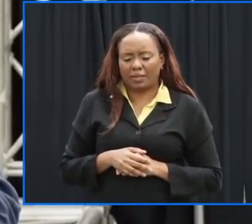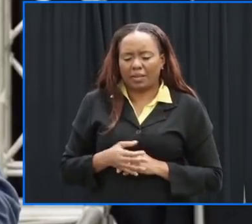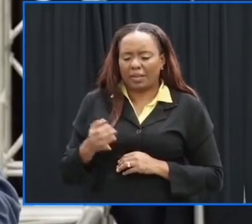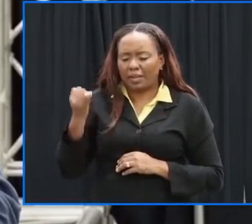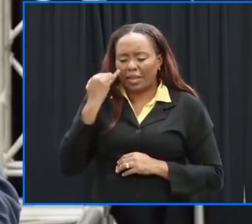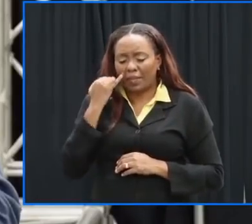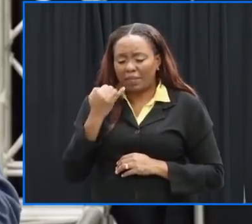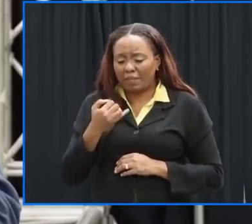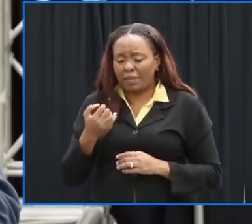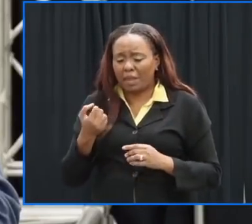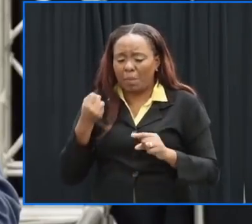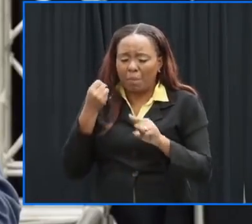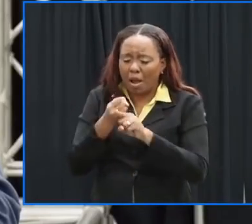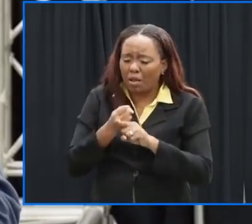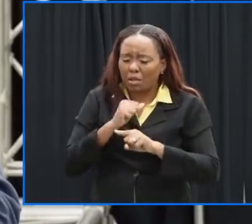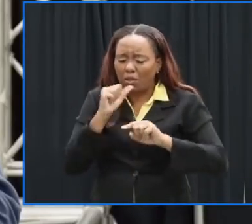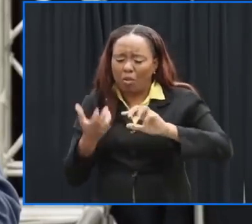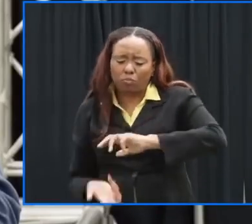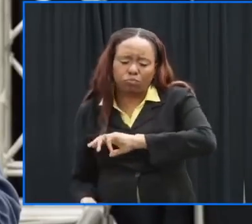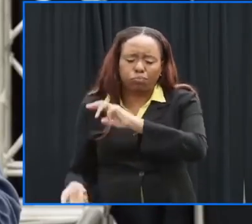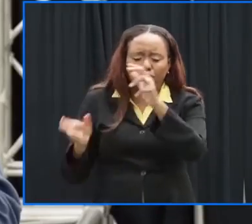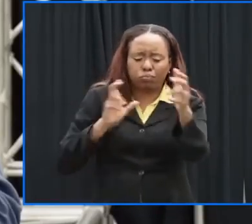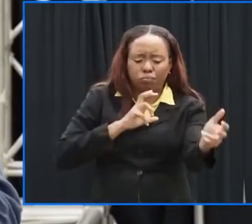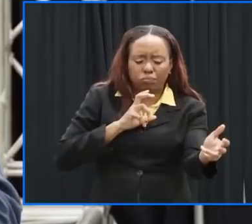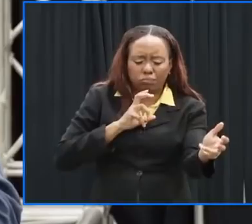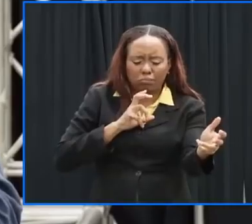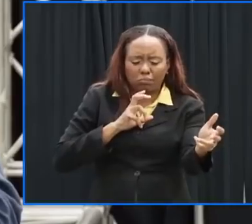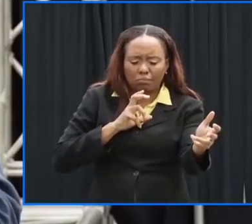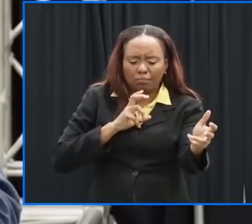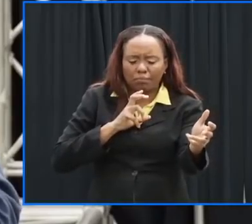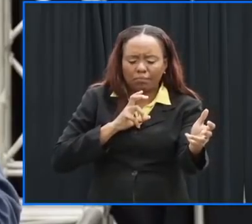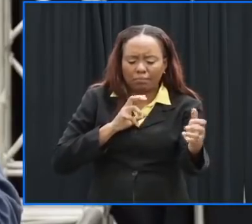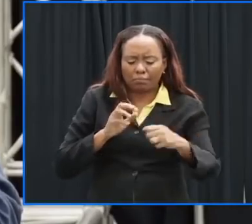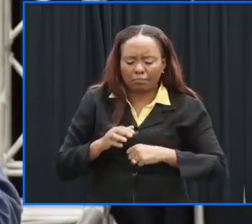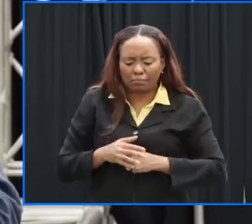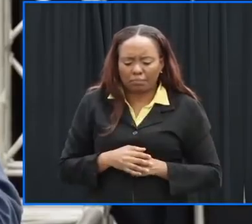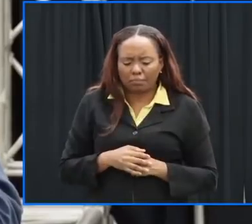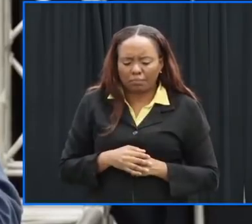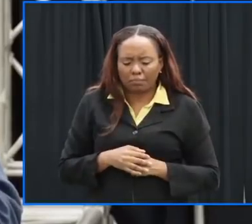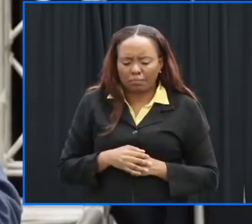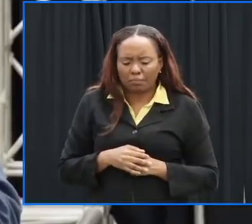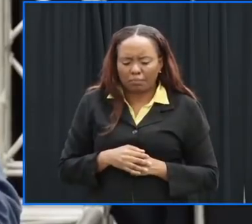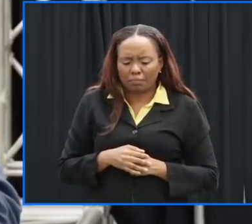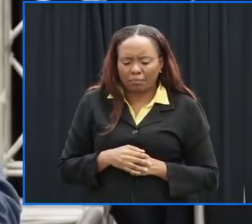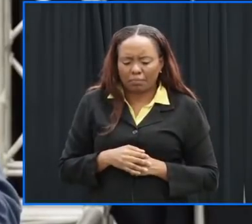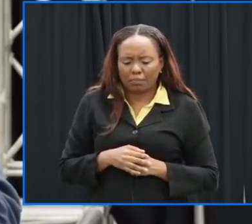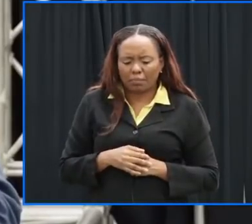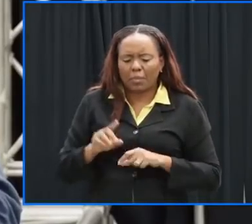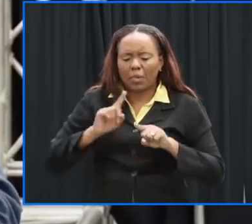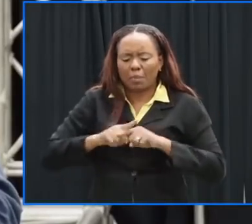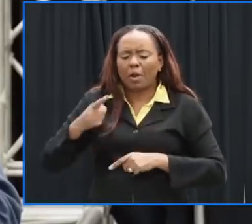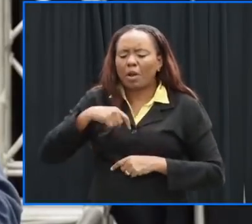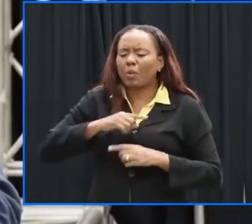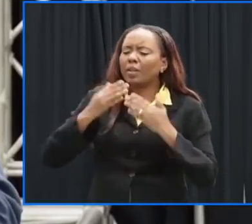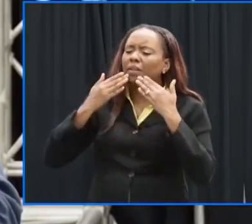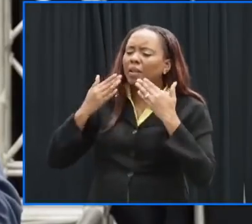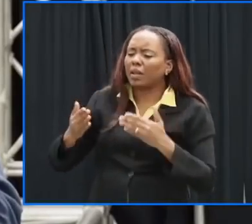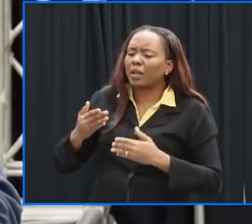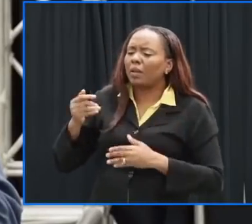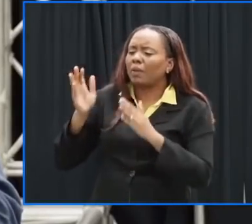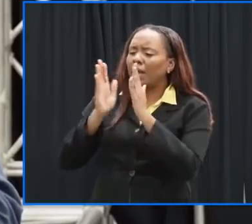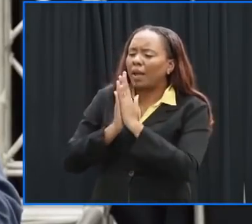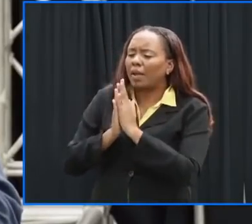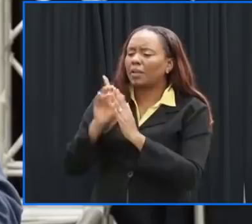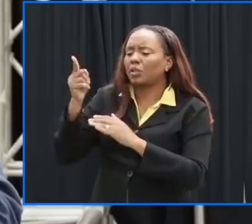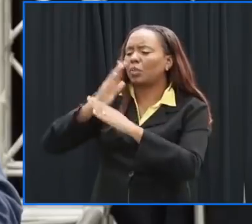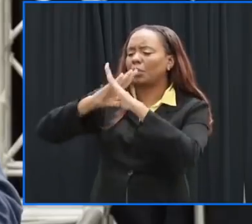it must come lord as little damage as possible but as a grateful god-fearing people we ask that